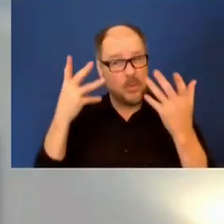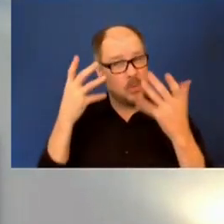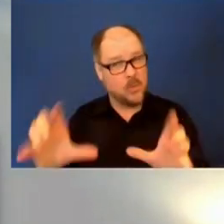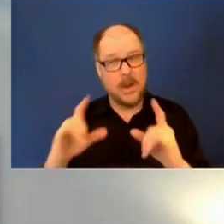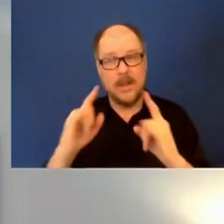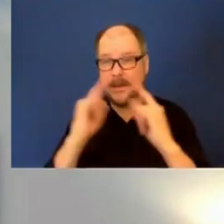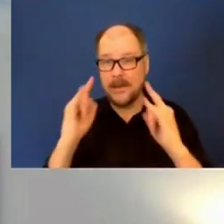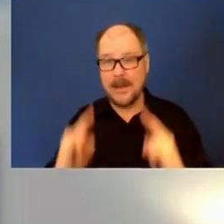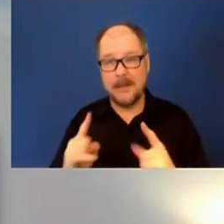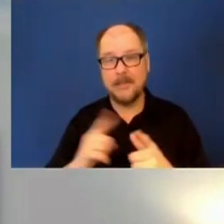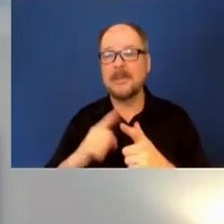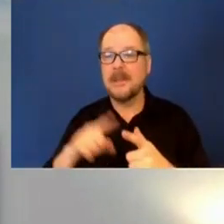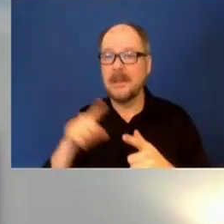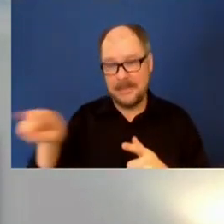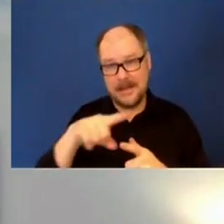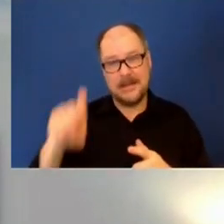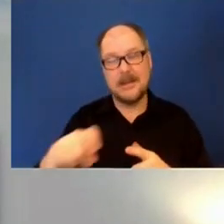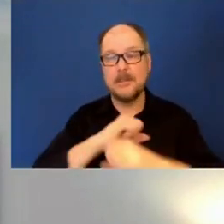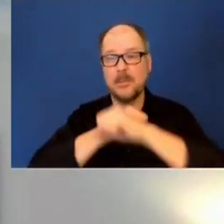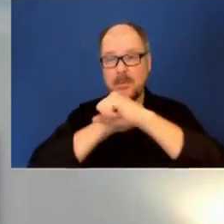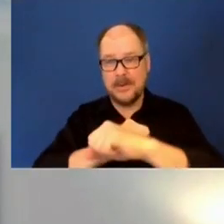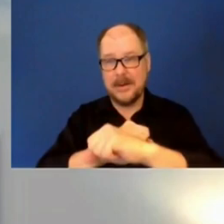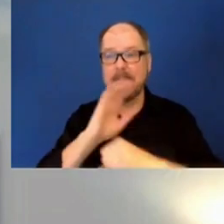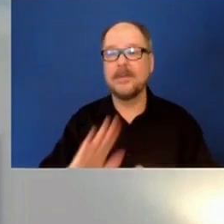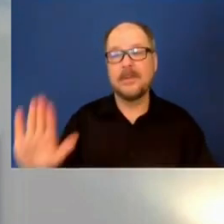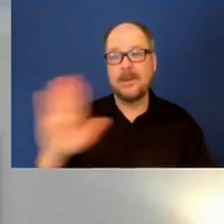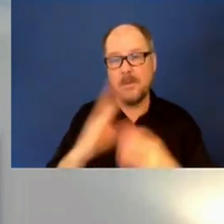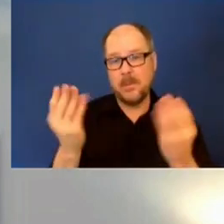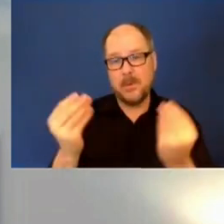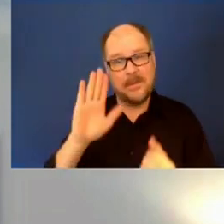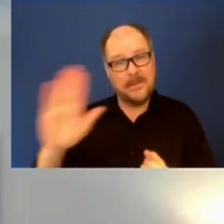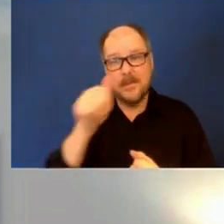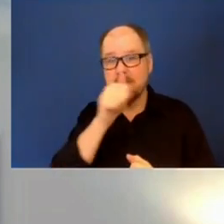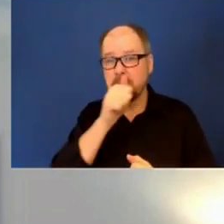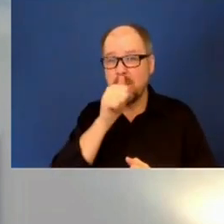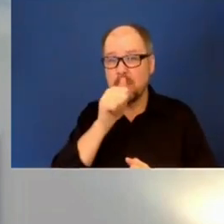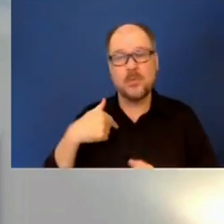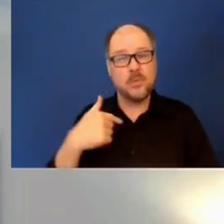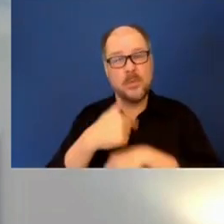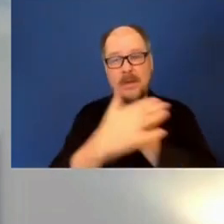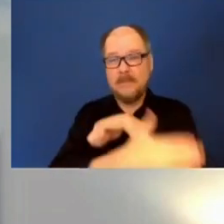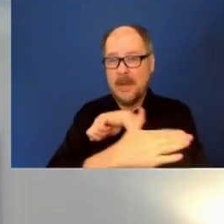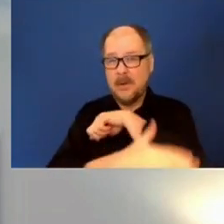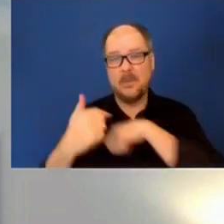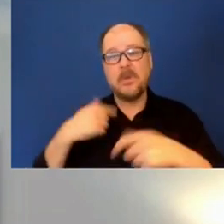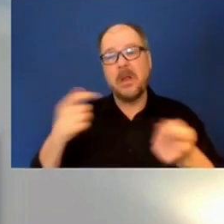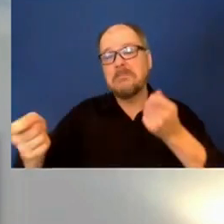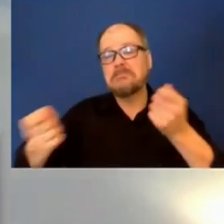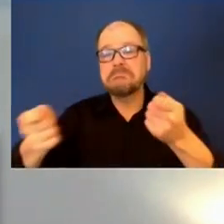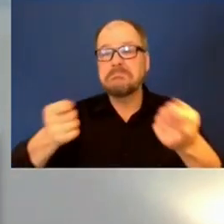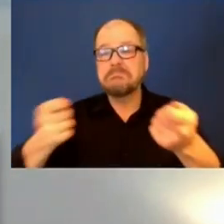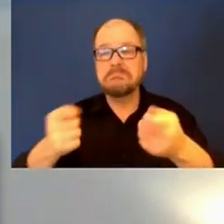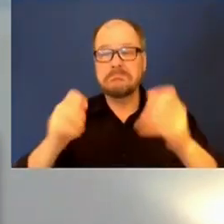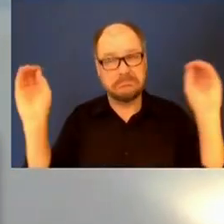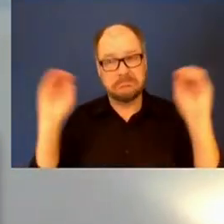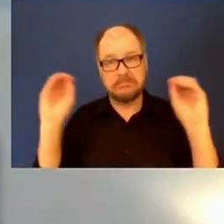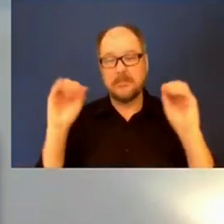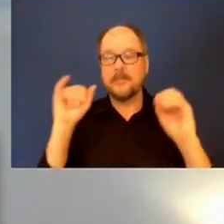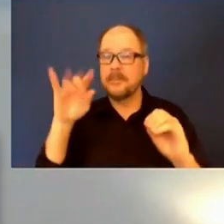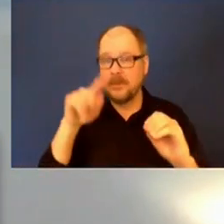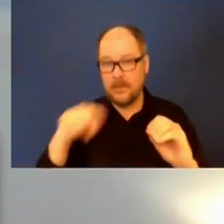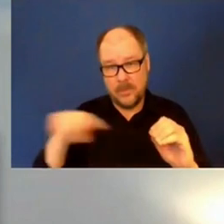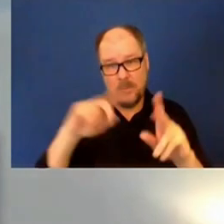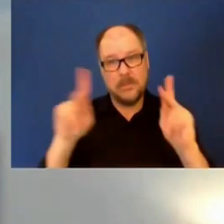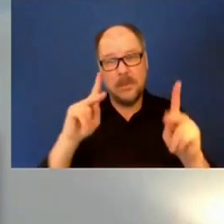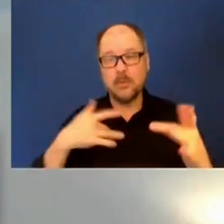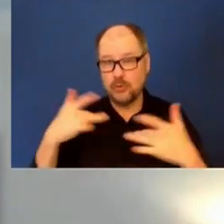they need to do to secure their property. I mean, this is private property, so the county doesn't have any jurisdiction there. So if folks are concerned about that, they need to make sure